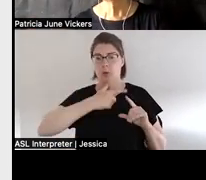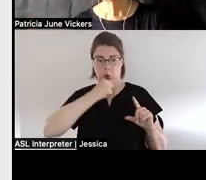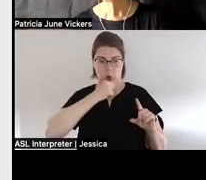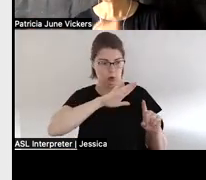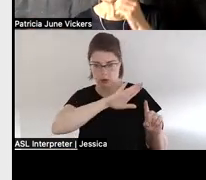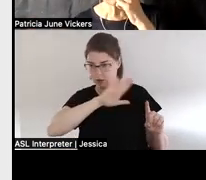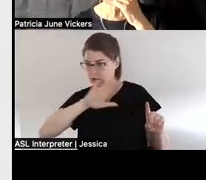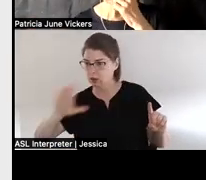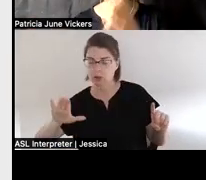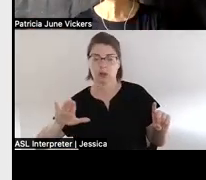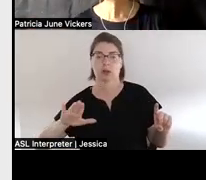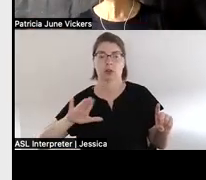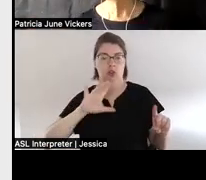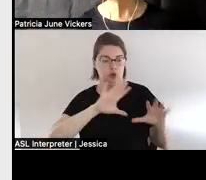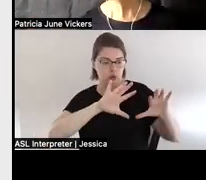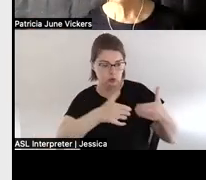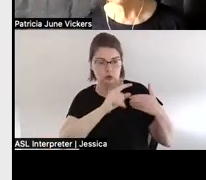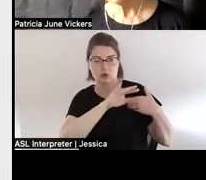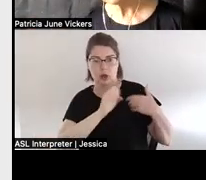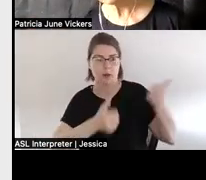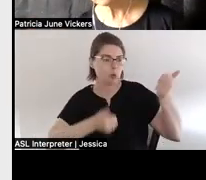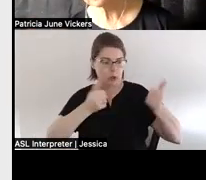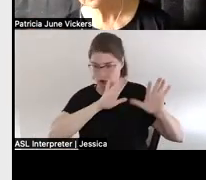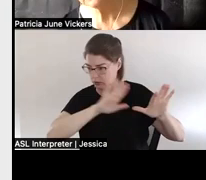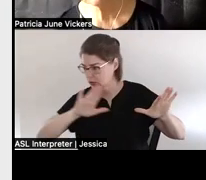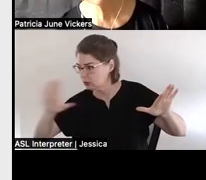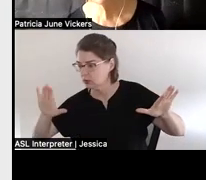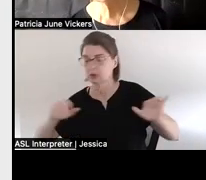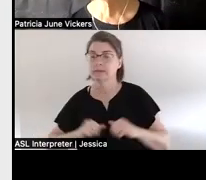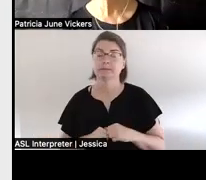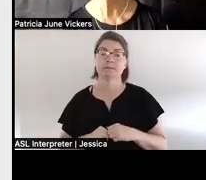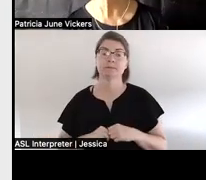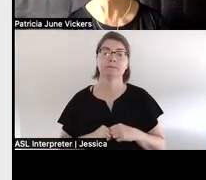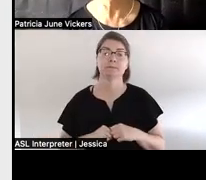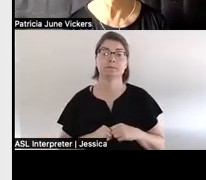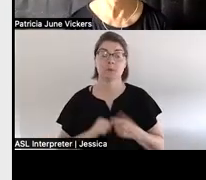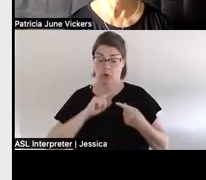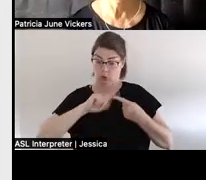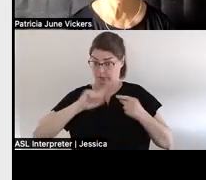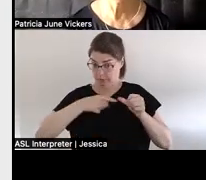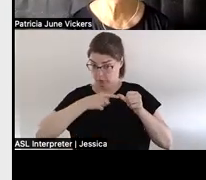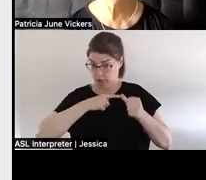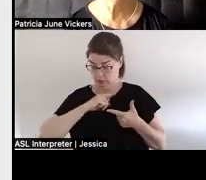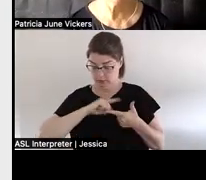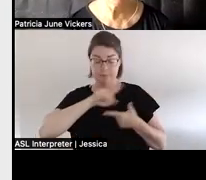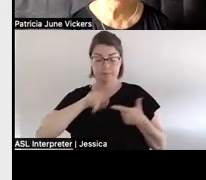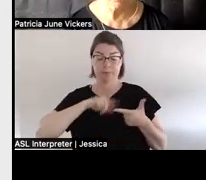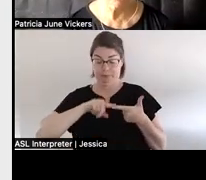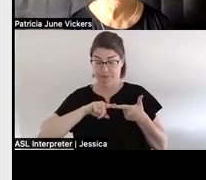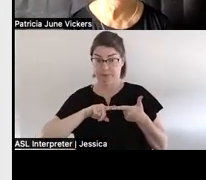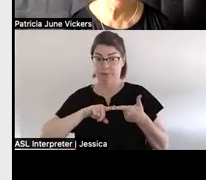are and what tribe you belong to and then the next step was to